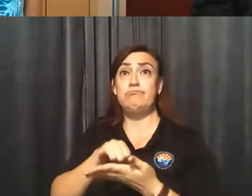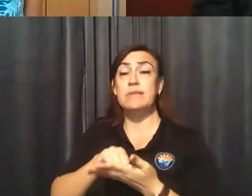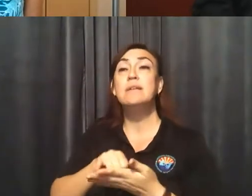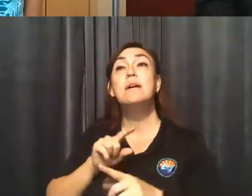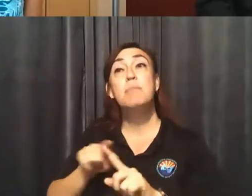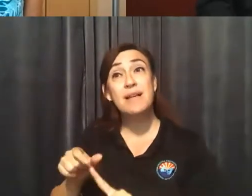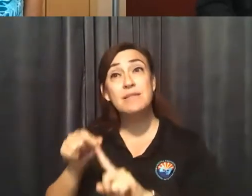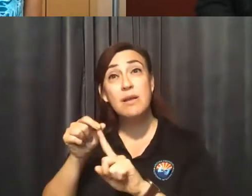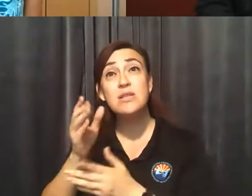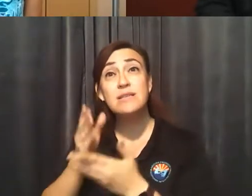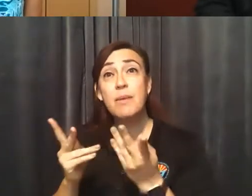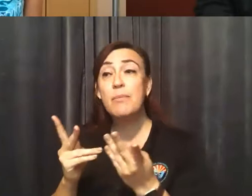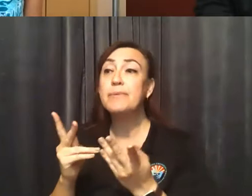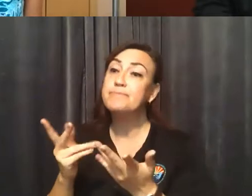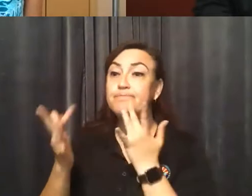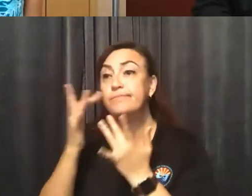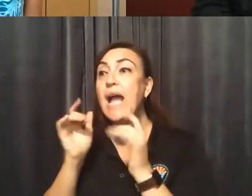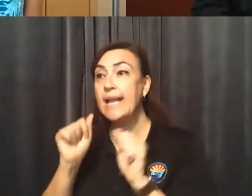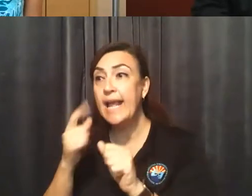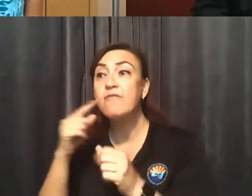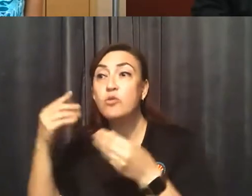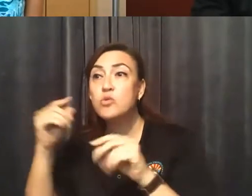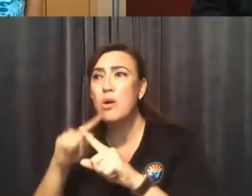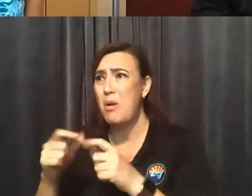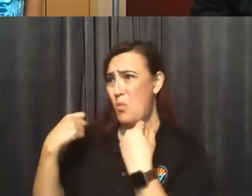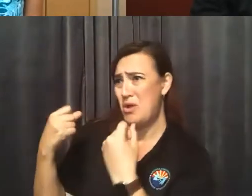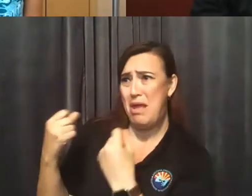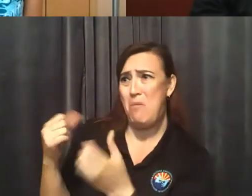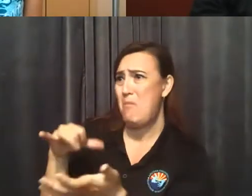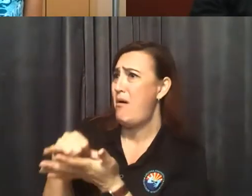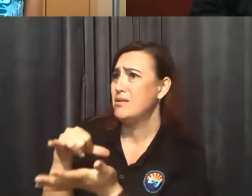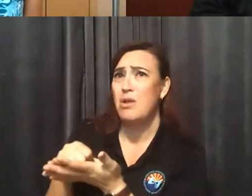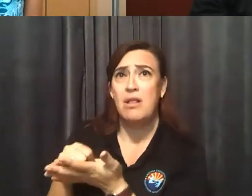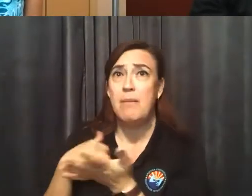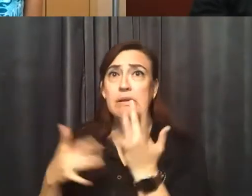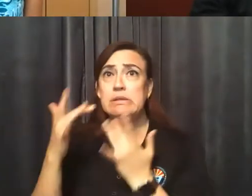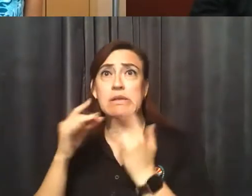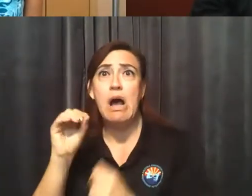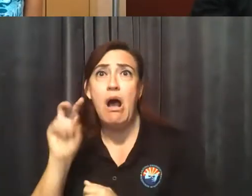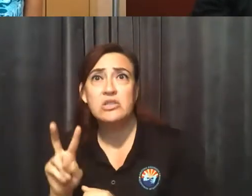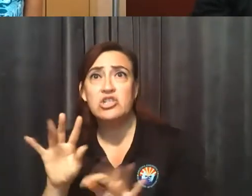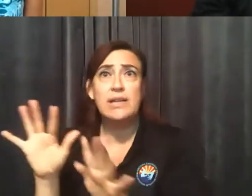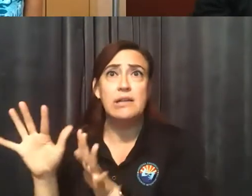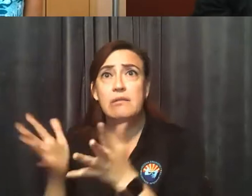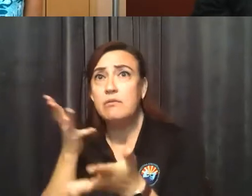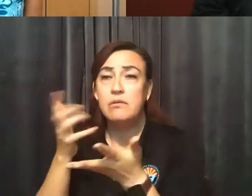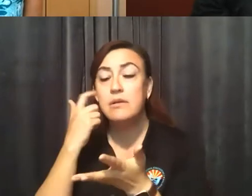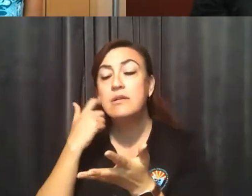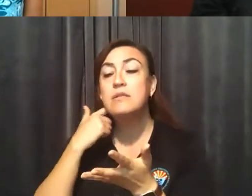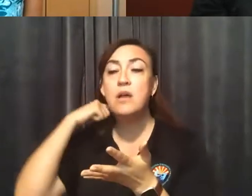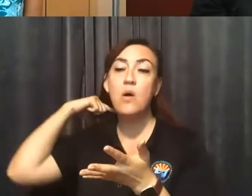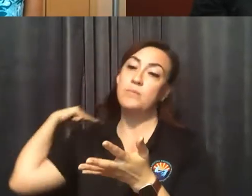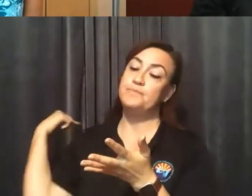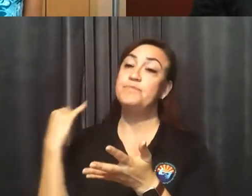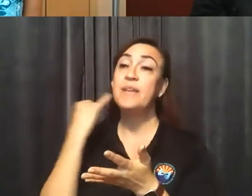there's probably more people that can't wear a mask while working out because you're going to deplete your oxygen level. And I think if these owners